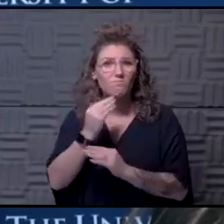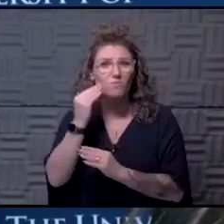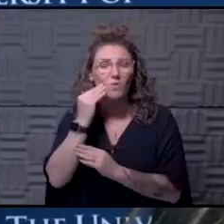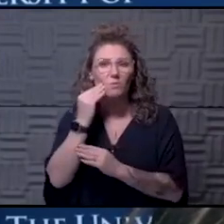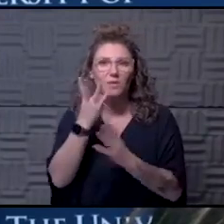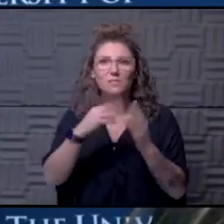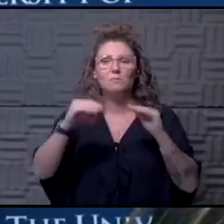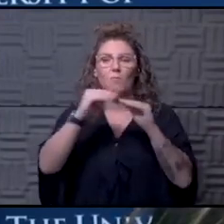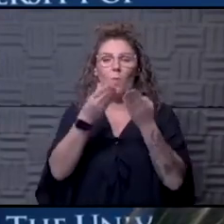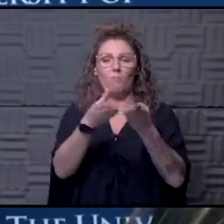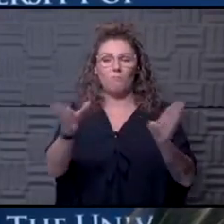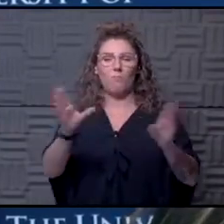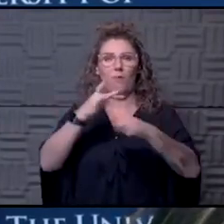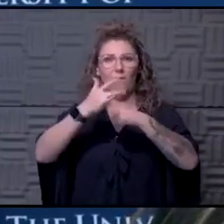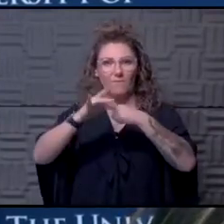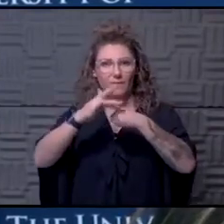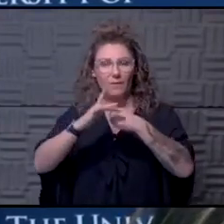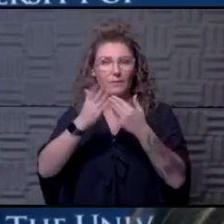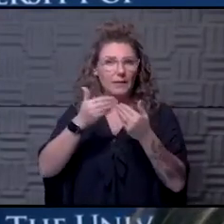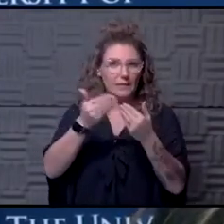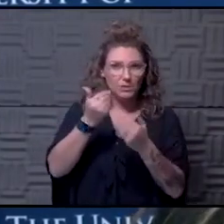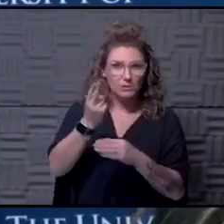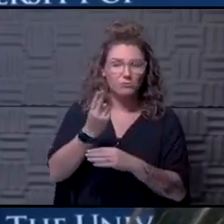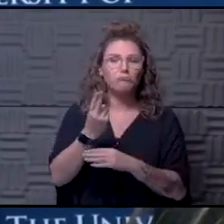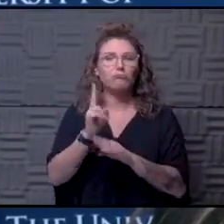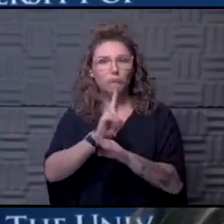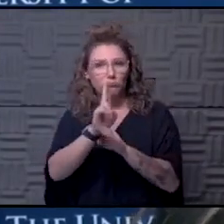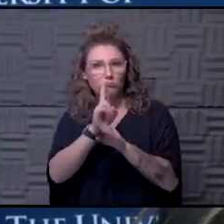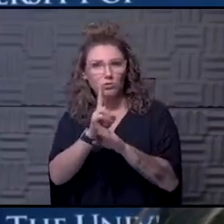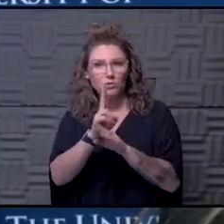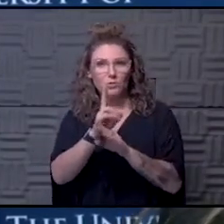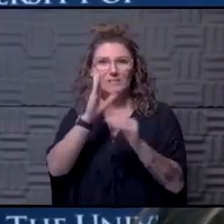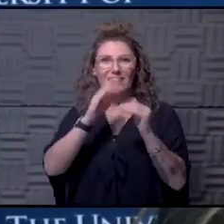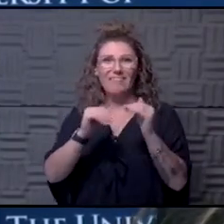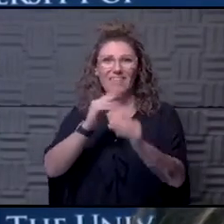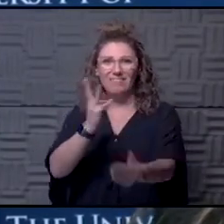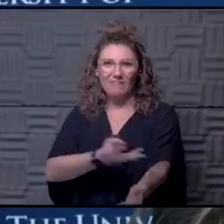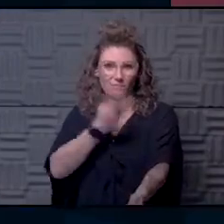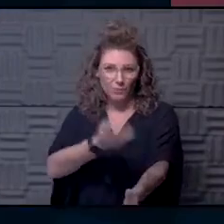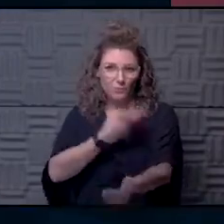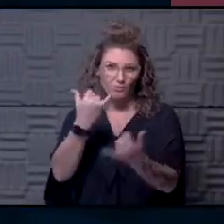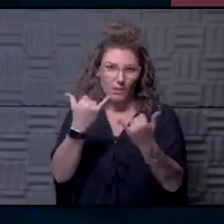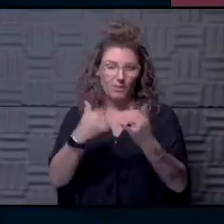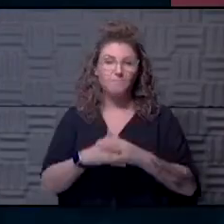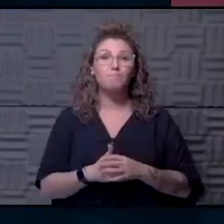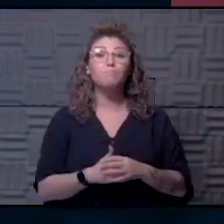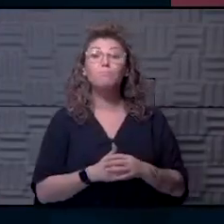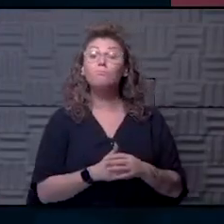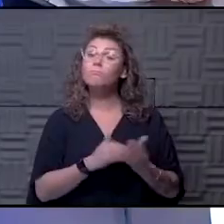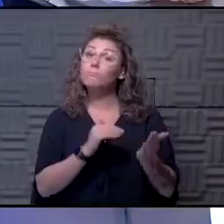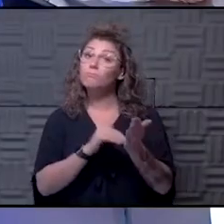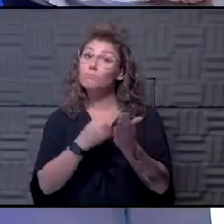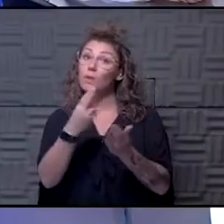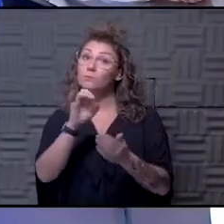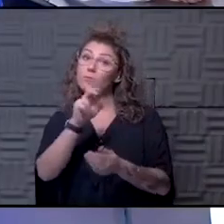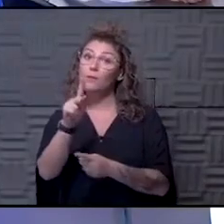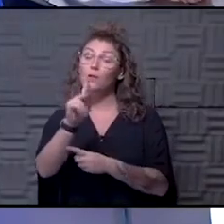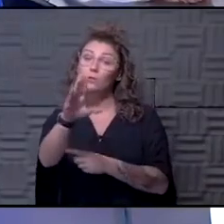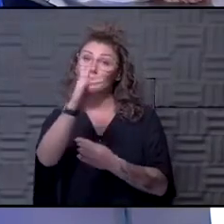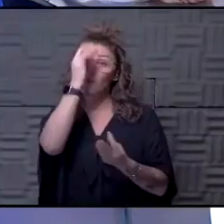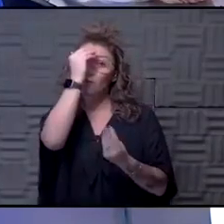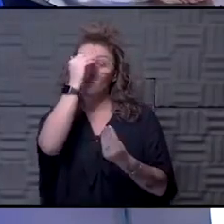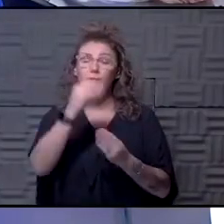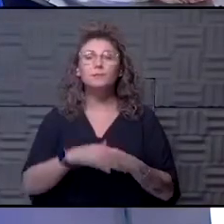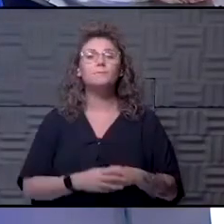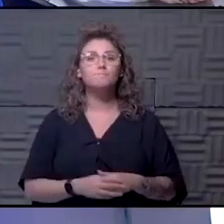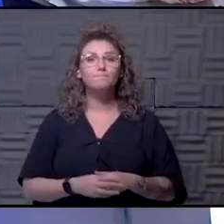much more widely available and easier to use than the infusions right now. Hawk, what are your thoughts? You know, I think that the